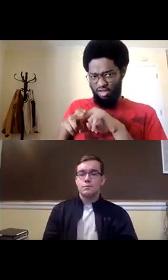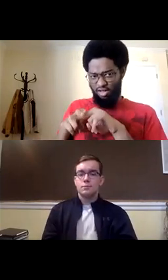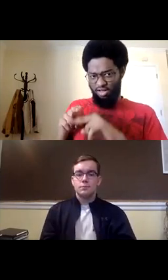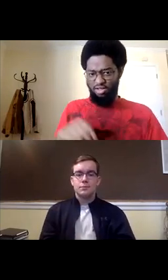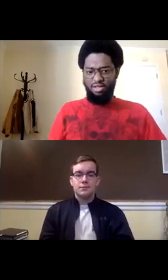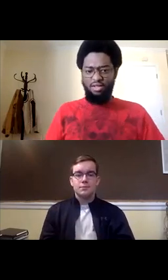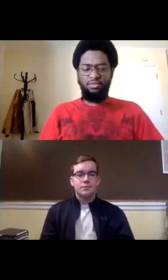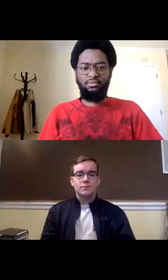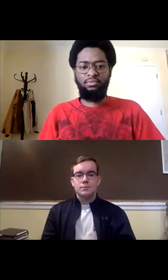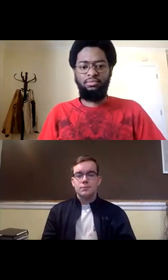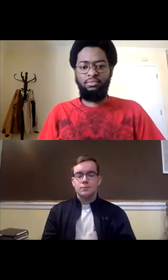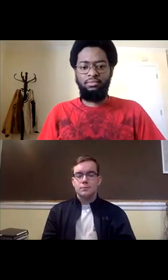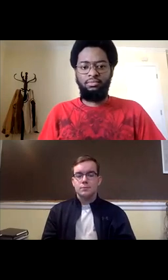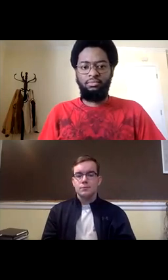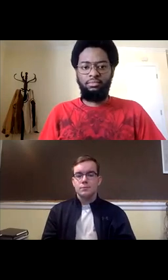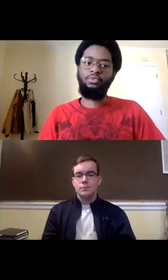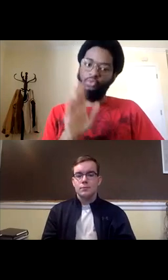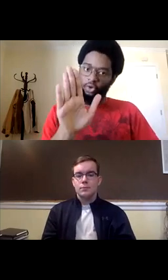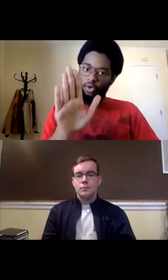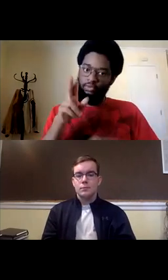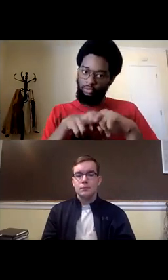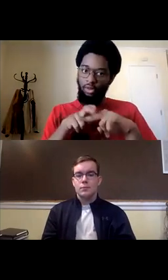that's my chair that's my chair